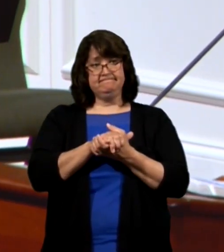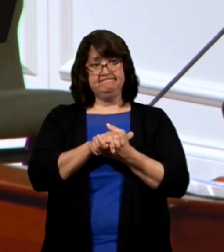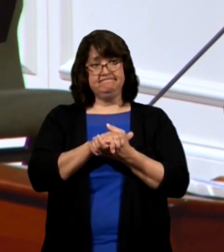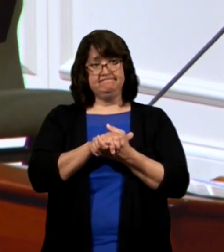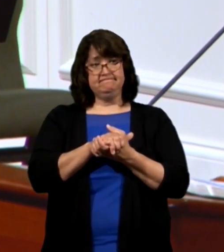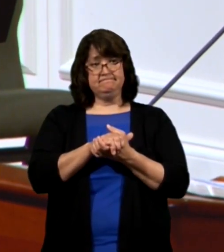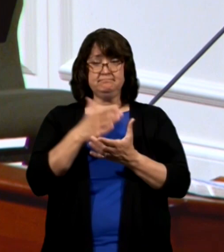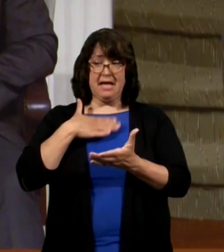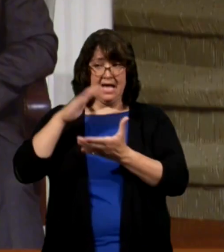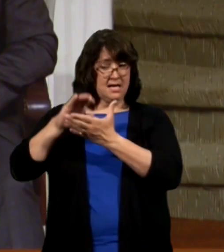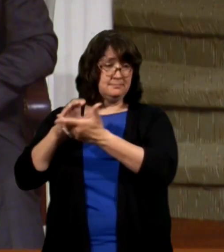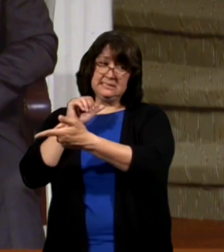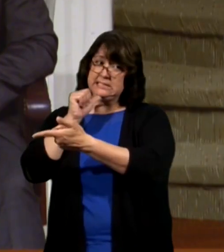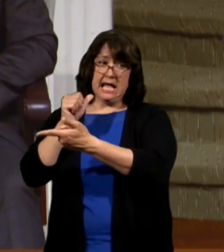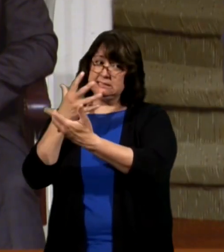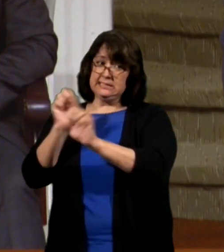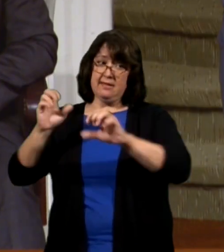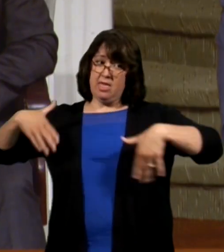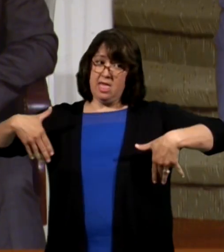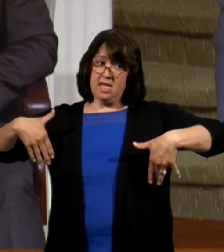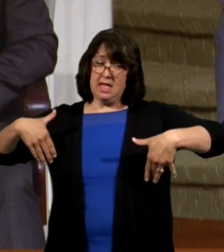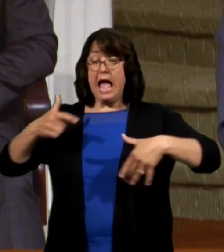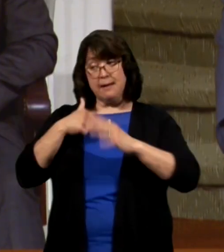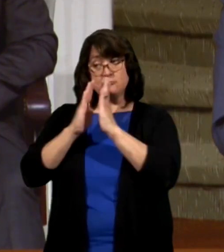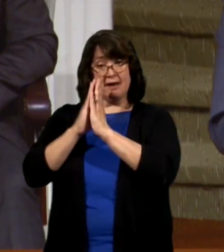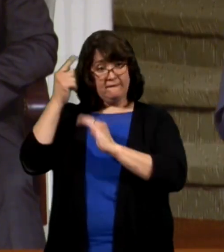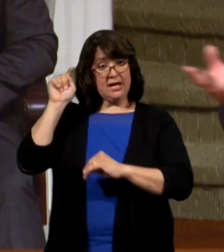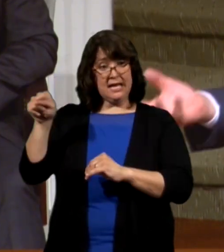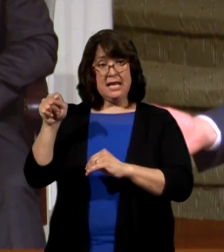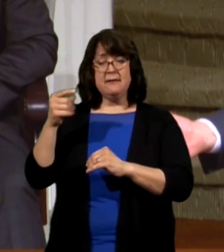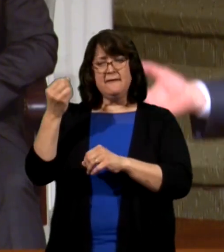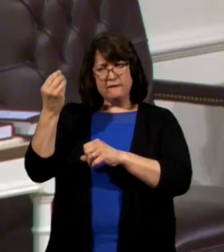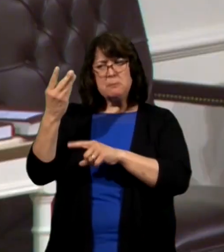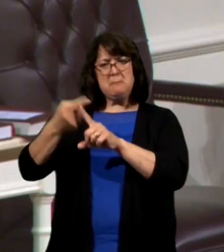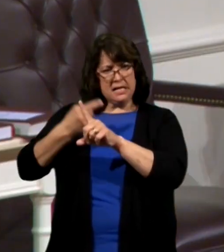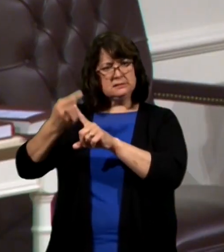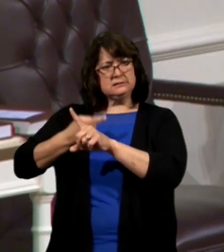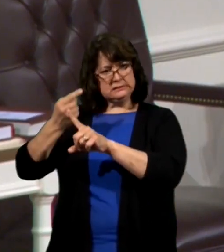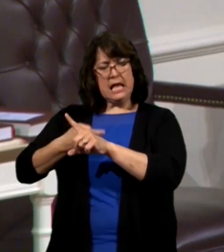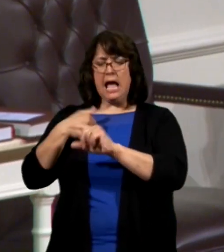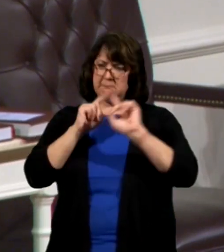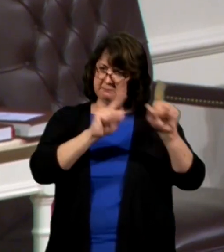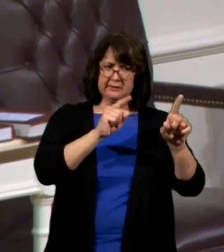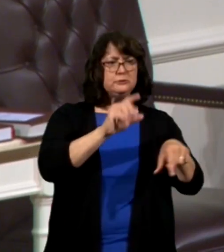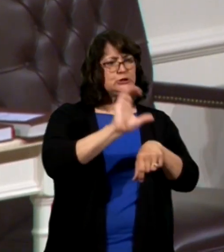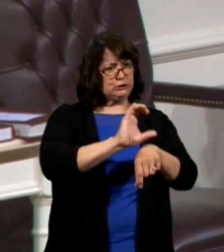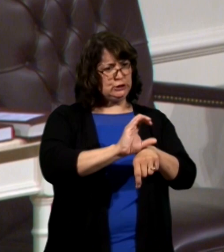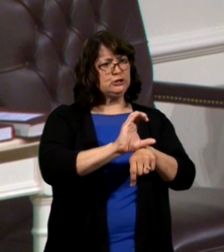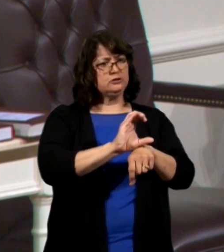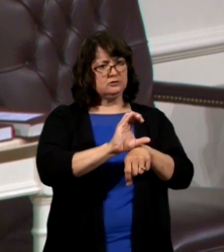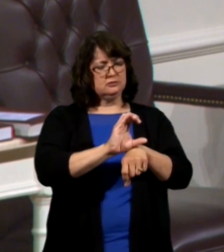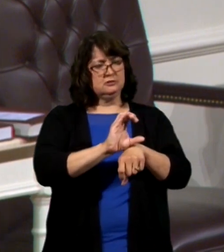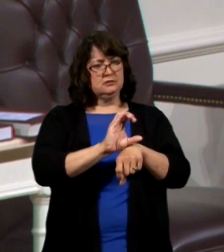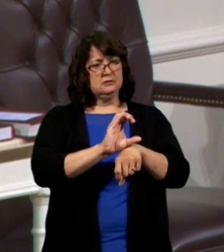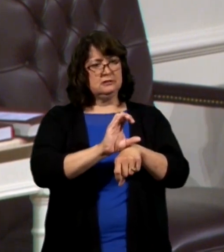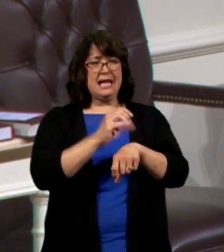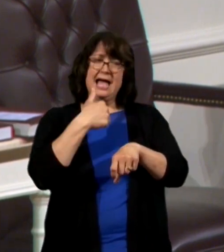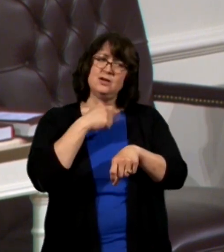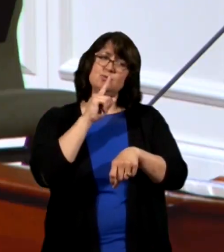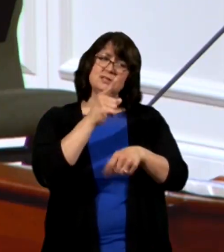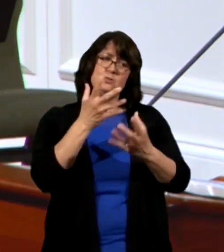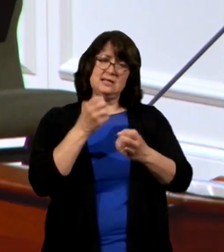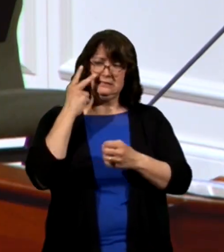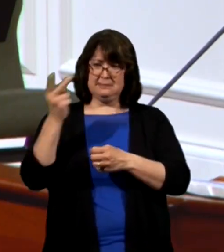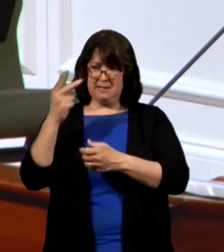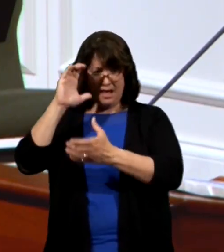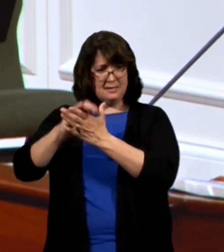and my husband's not saved and I've been praying for him the last few months when I've been coming to church and I sure want